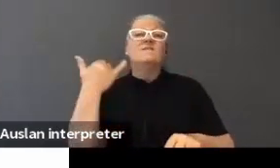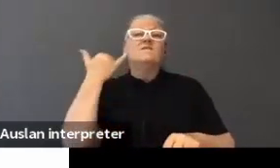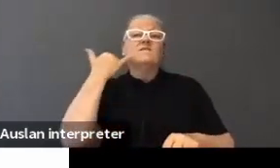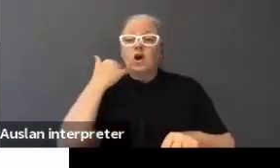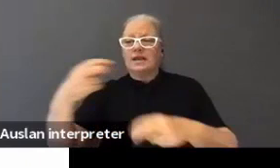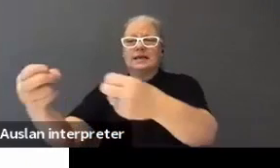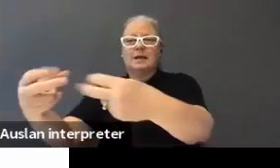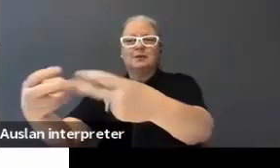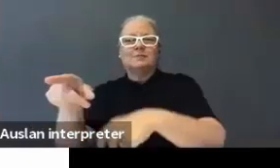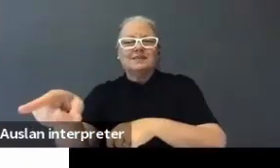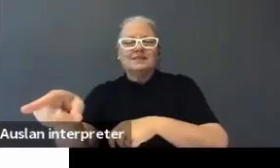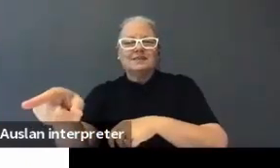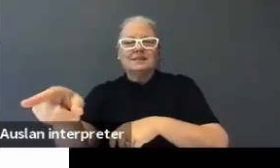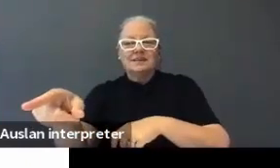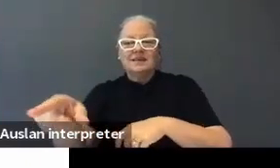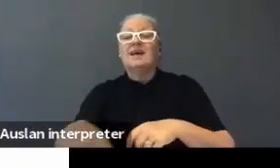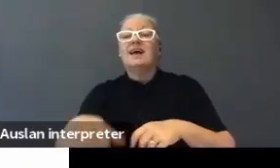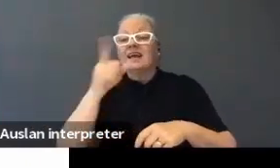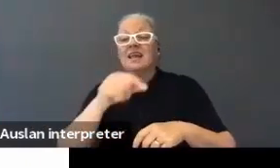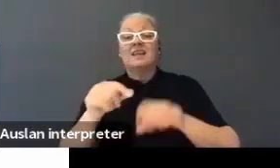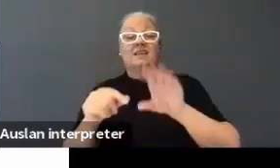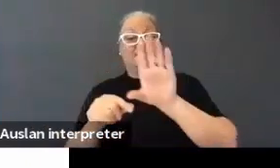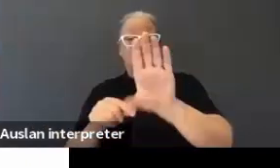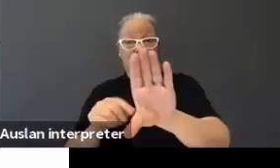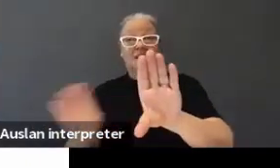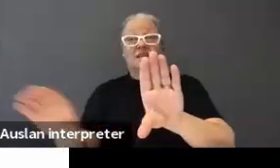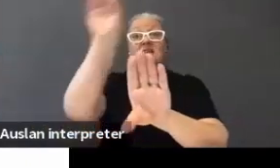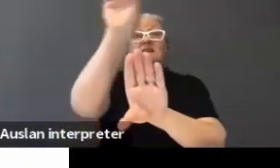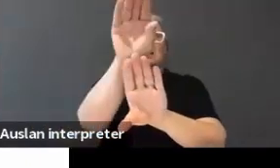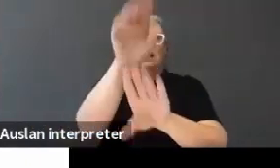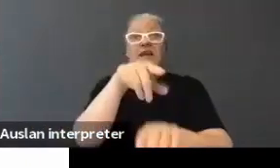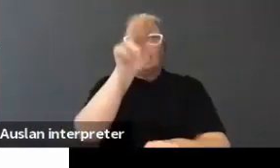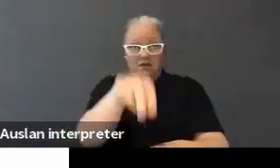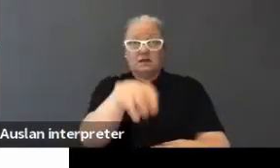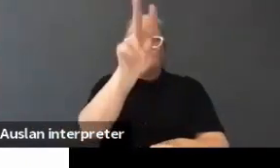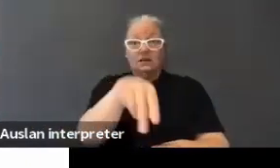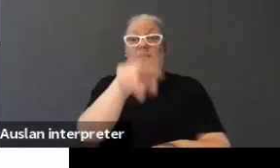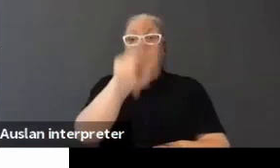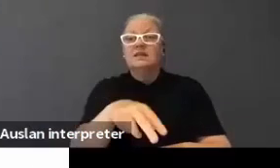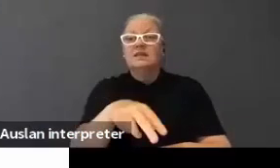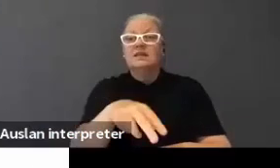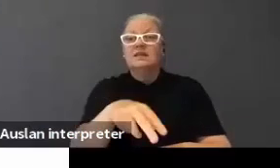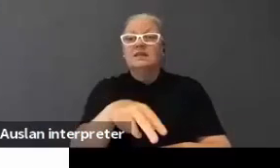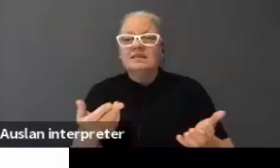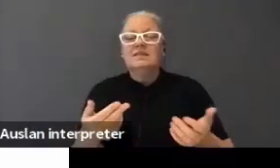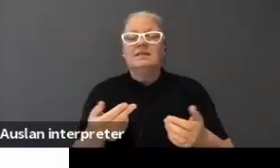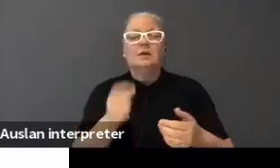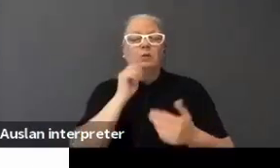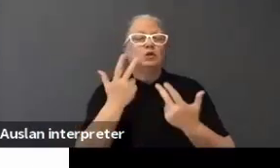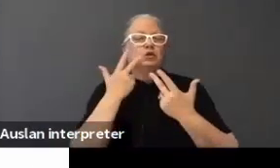I can hook my phone over top of my computer screen. can do the whole work. It's a on the next screen when we get to that.